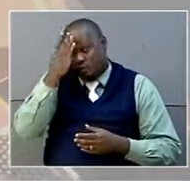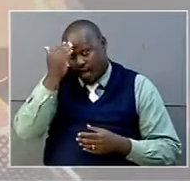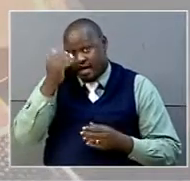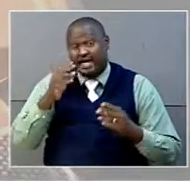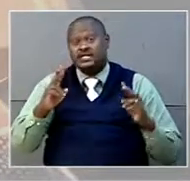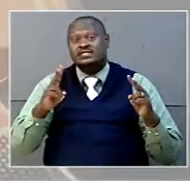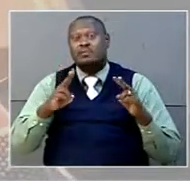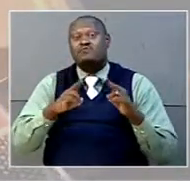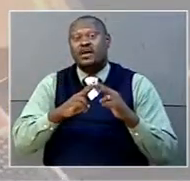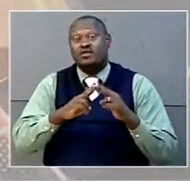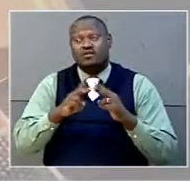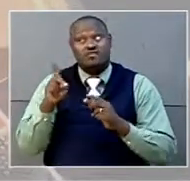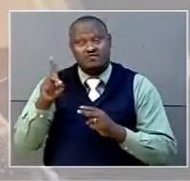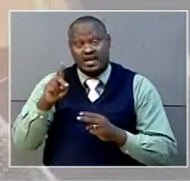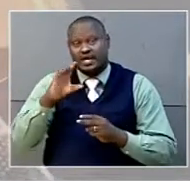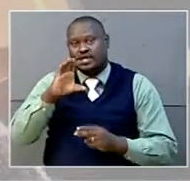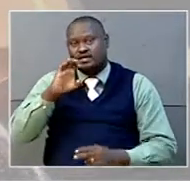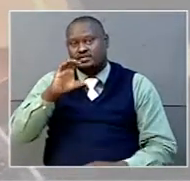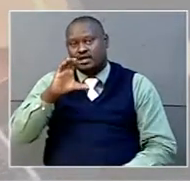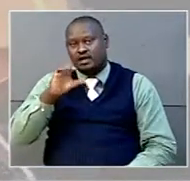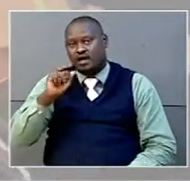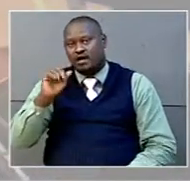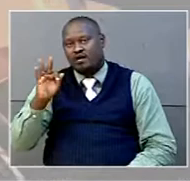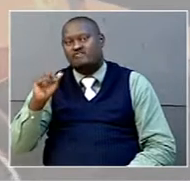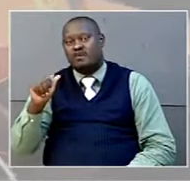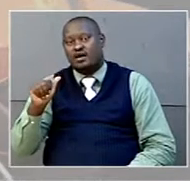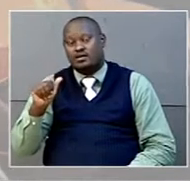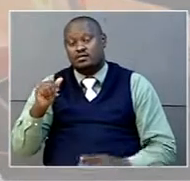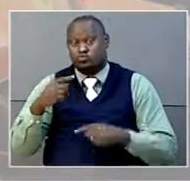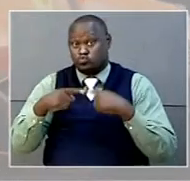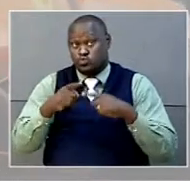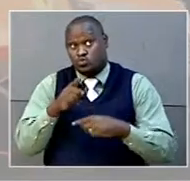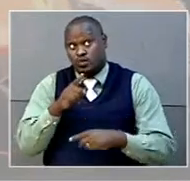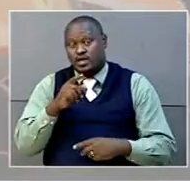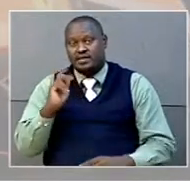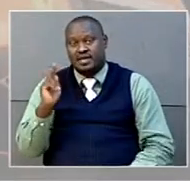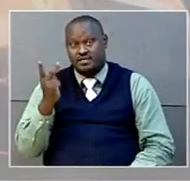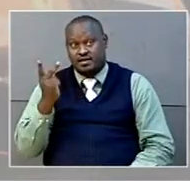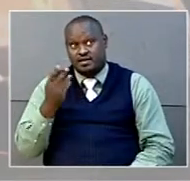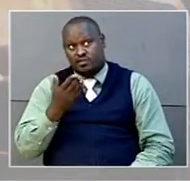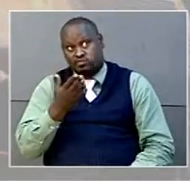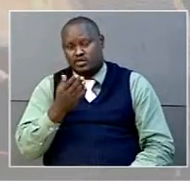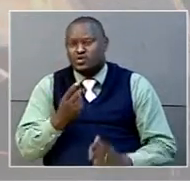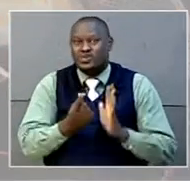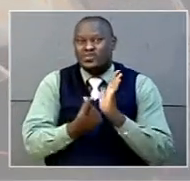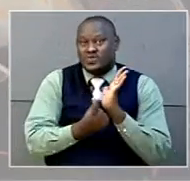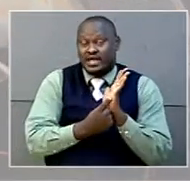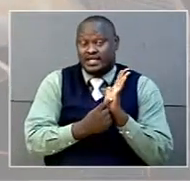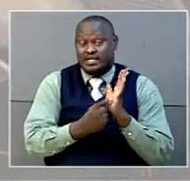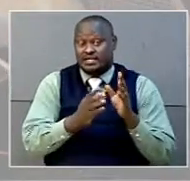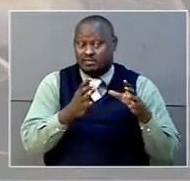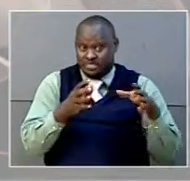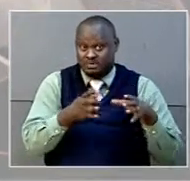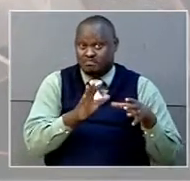edition of the Secafa Senior Challenge Cup that's currently ongoing in Kenya. Now the Crane's technical team is